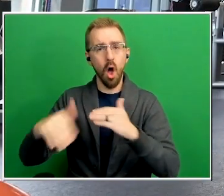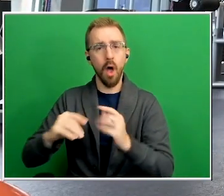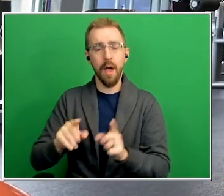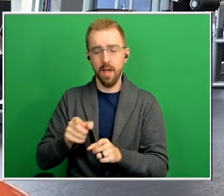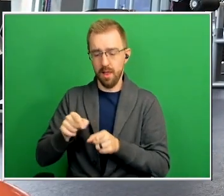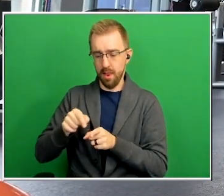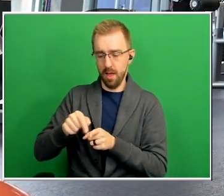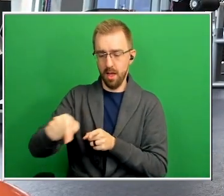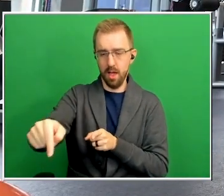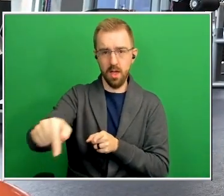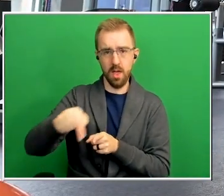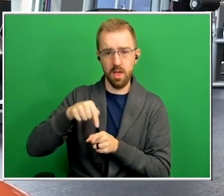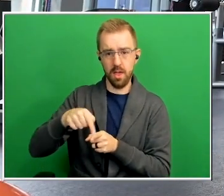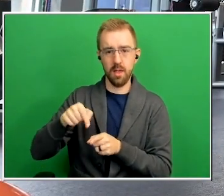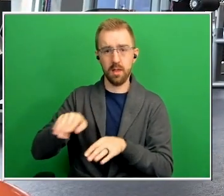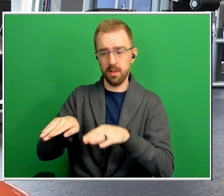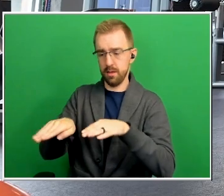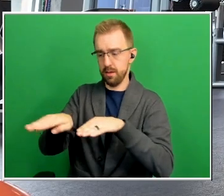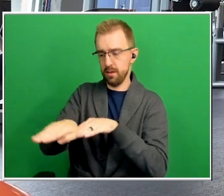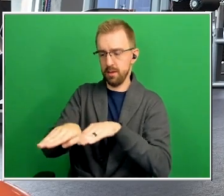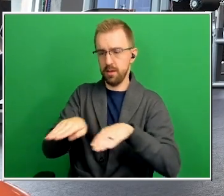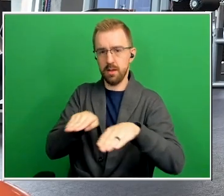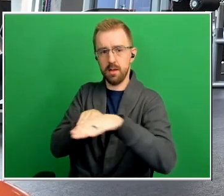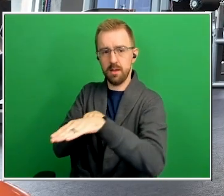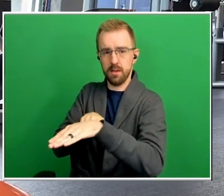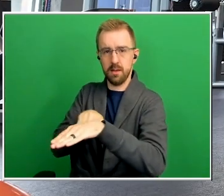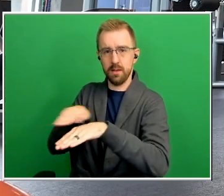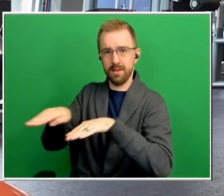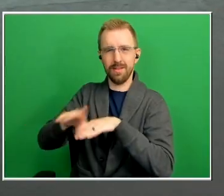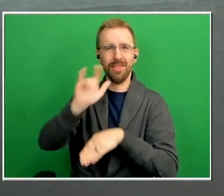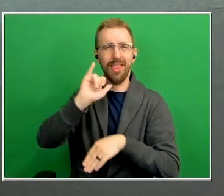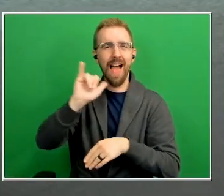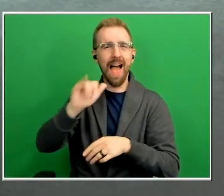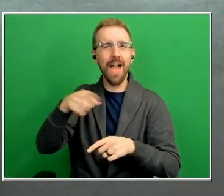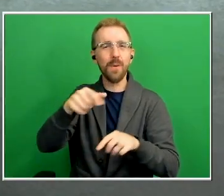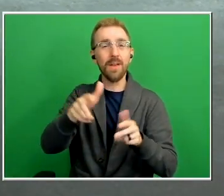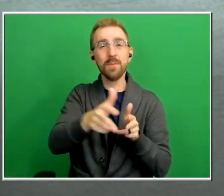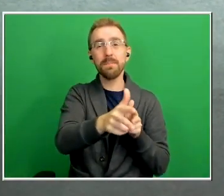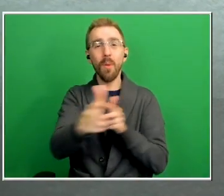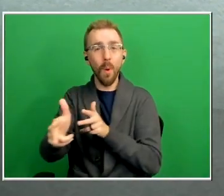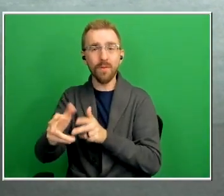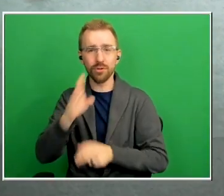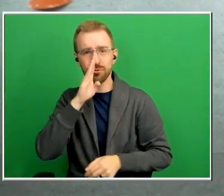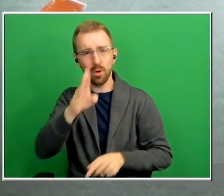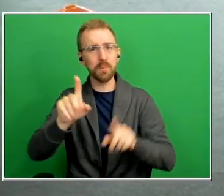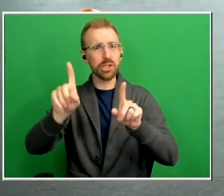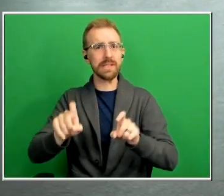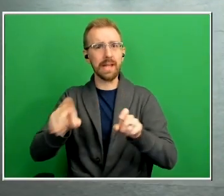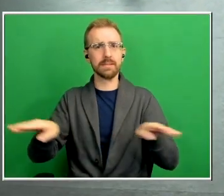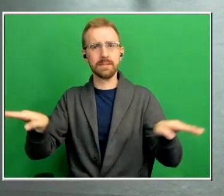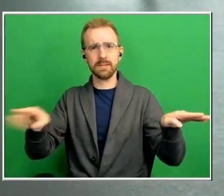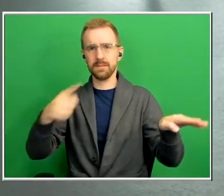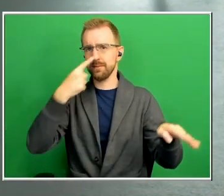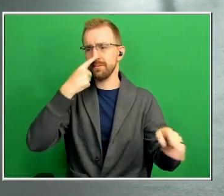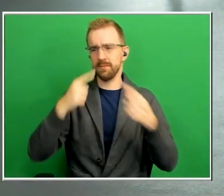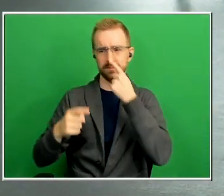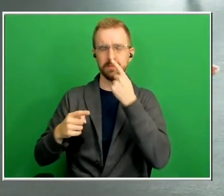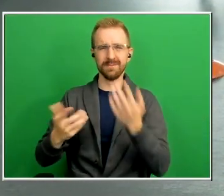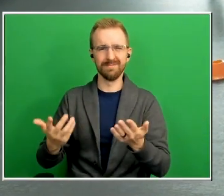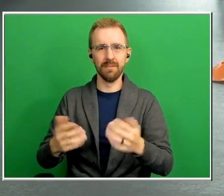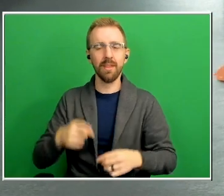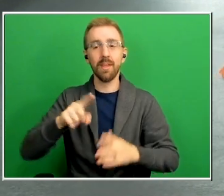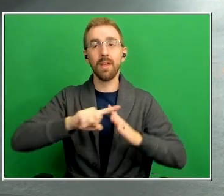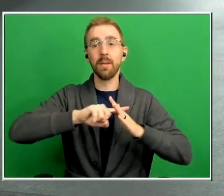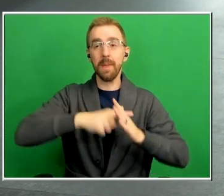heels to toe kind of looks like a roadside sobriety test the walking is important they're walking forward in the beginning and then you have the guys